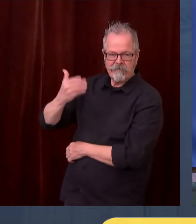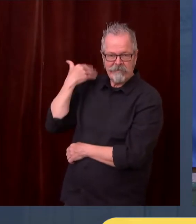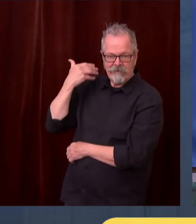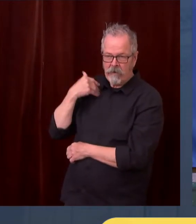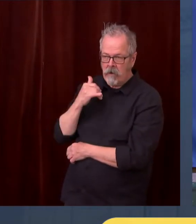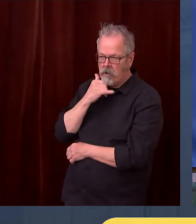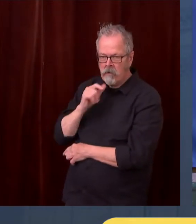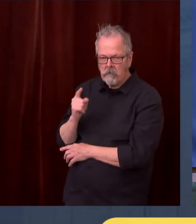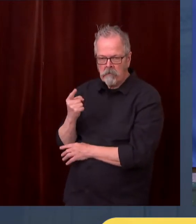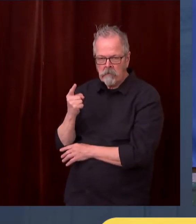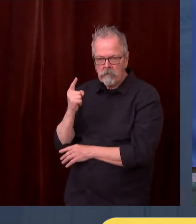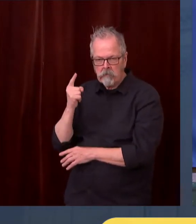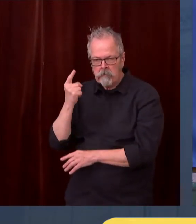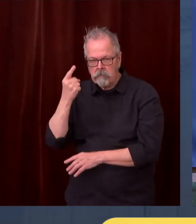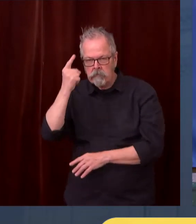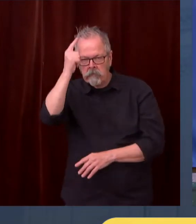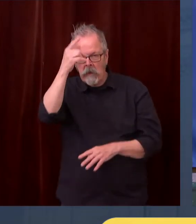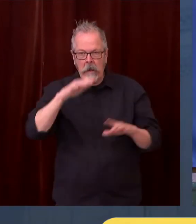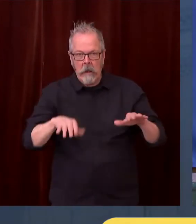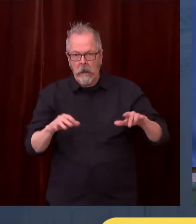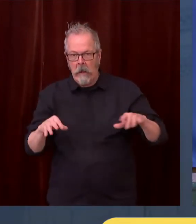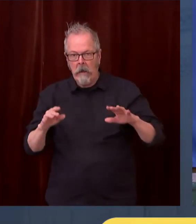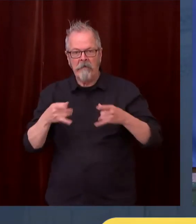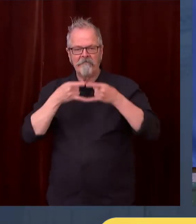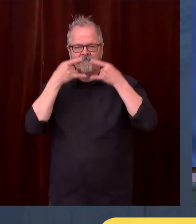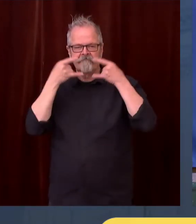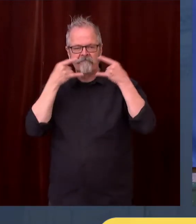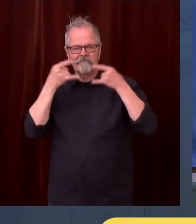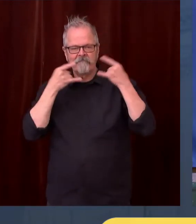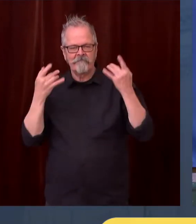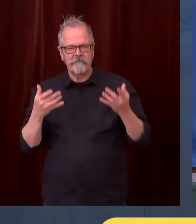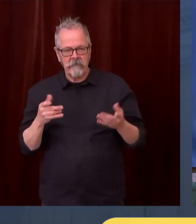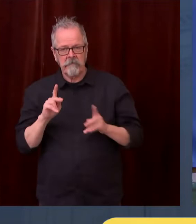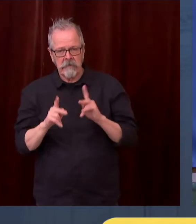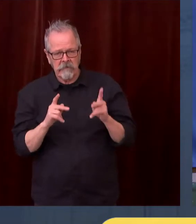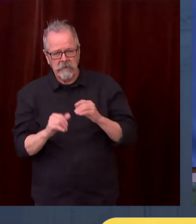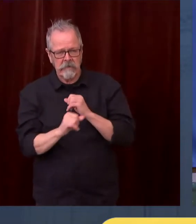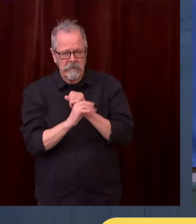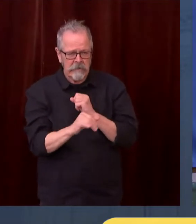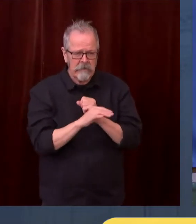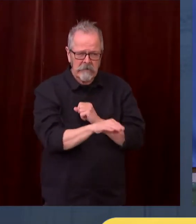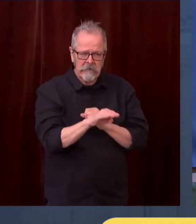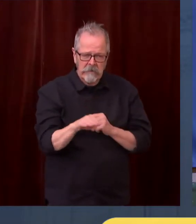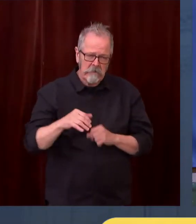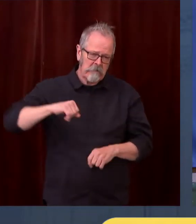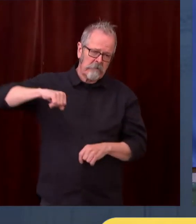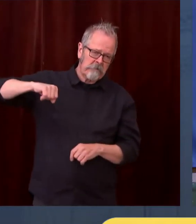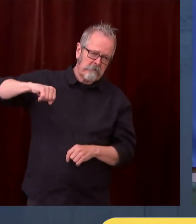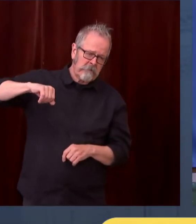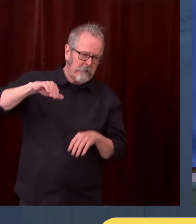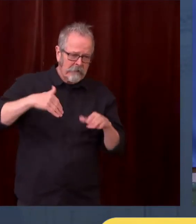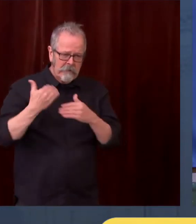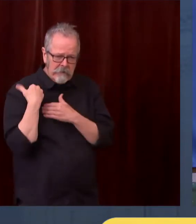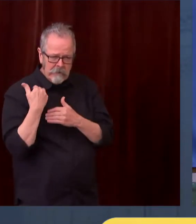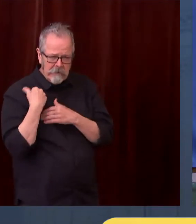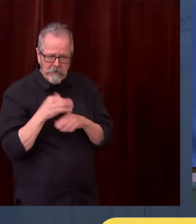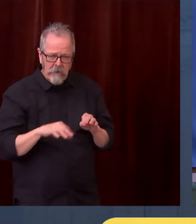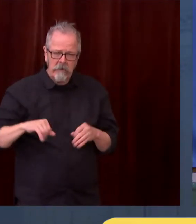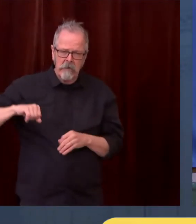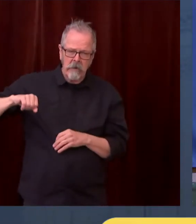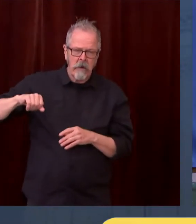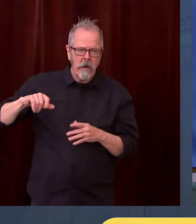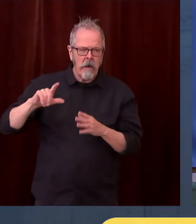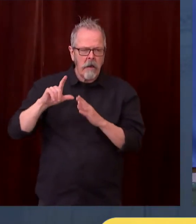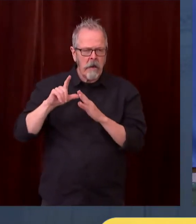activities. and as a result, they drove down their numbers like crazy. They were very, very successful. We know we